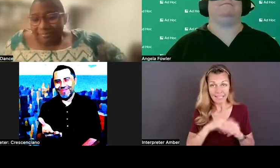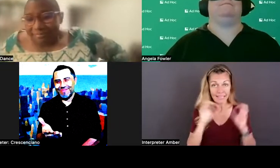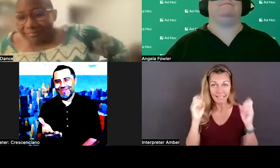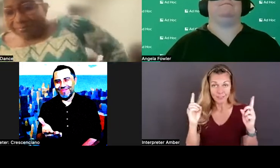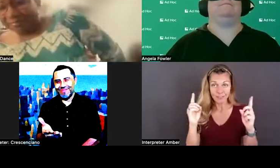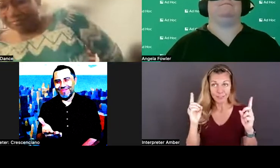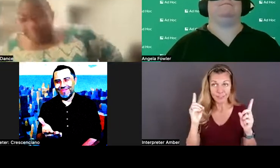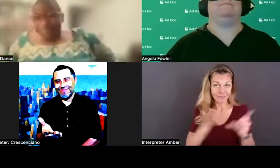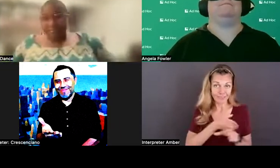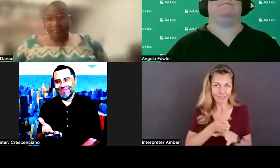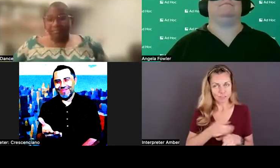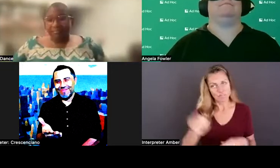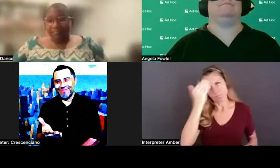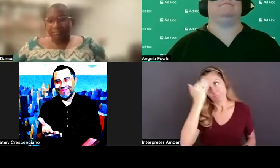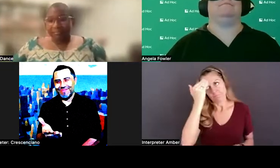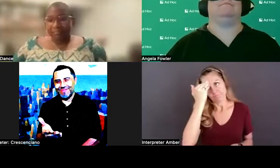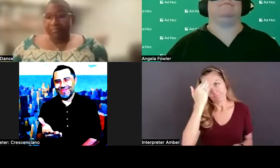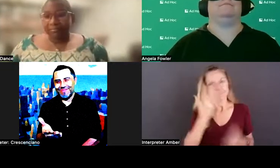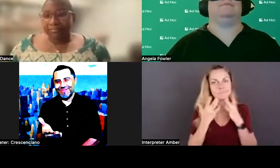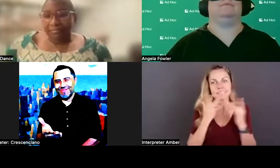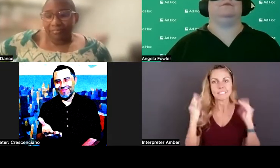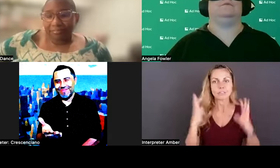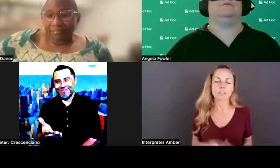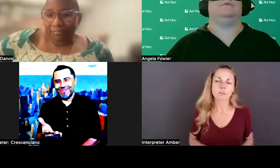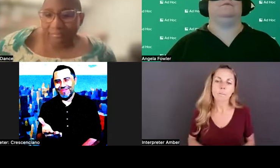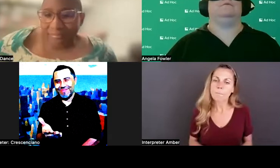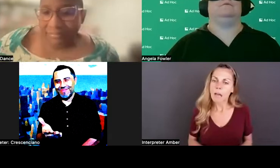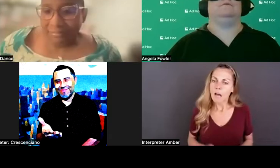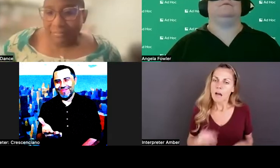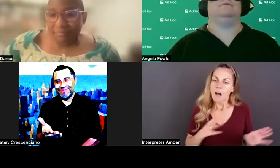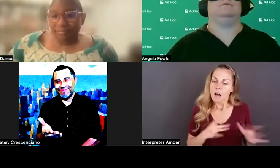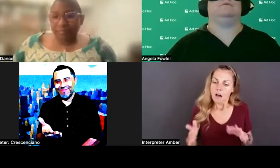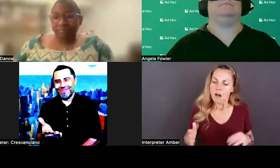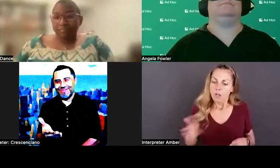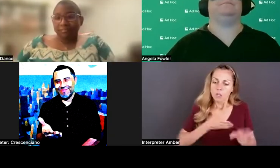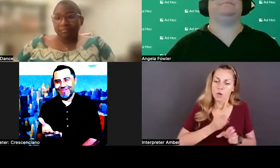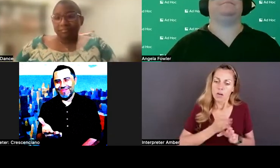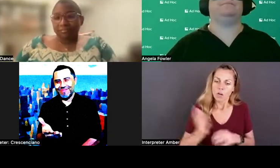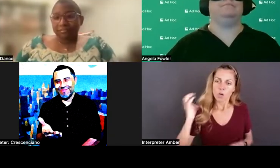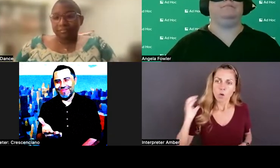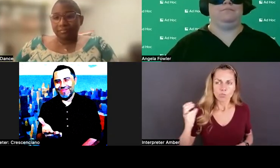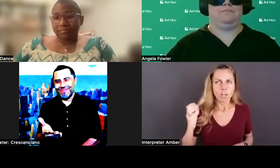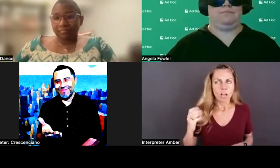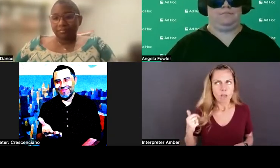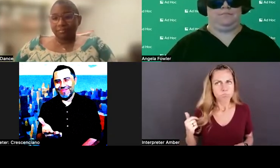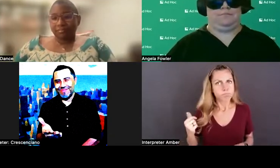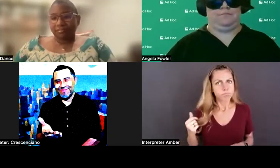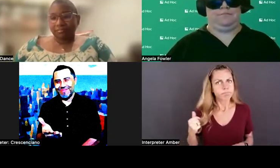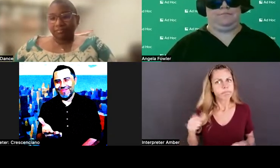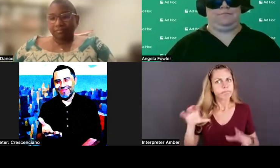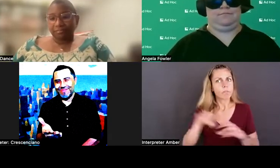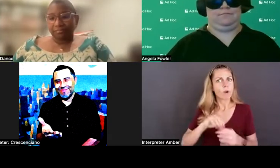Um, and then I got into career coaching, uh, I think just due to my, my disability definitely had a lot of